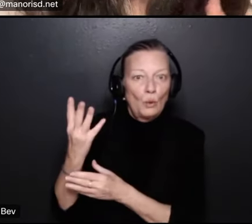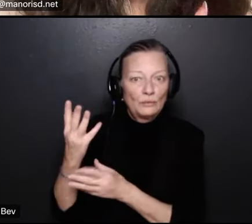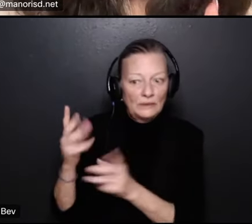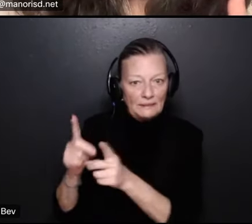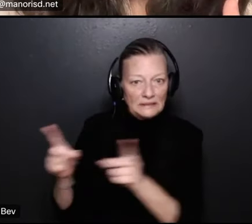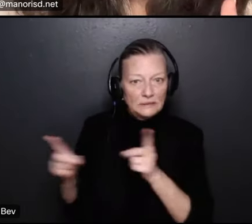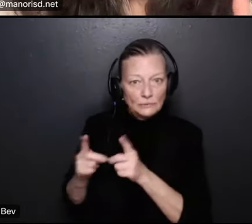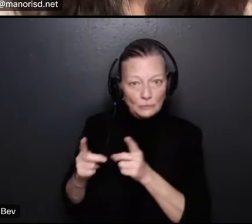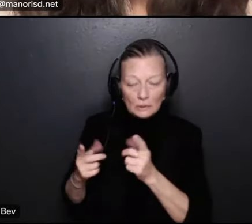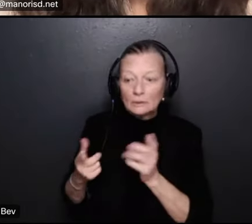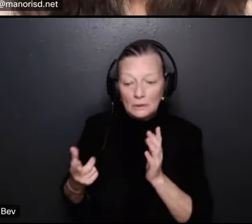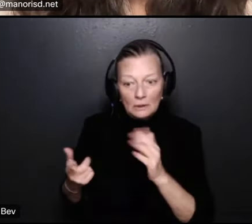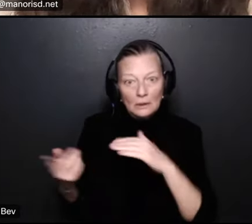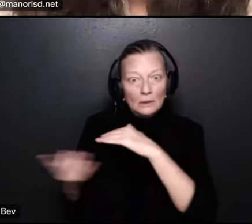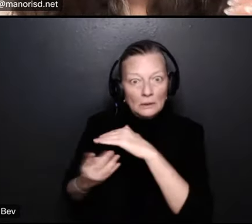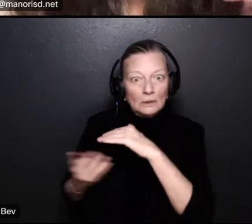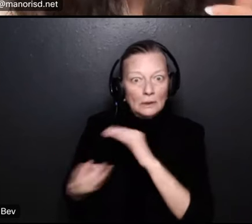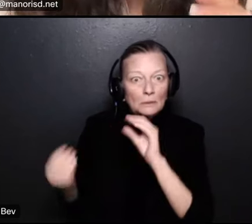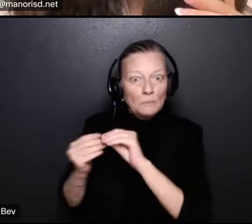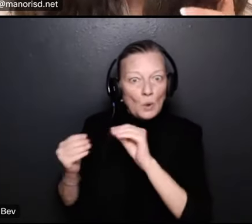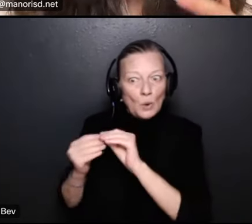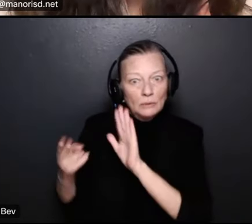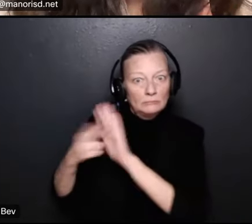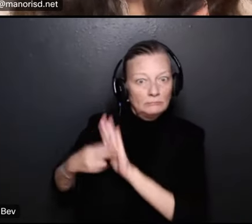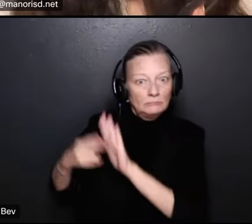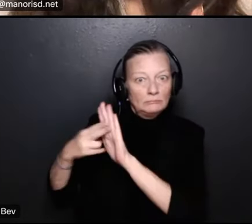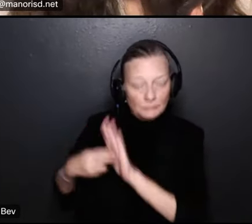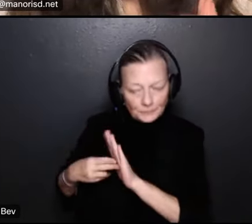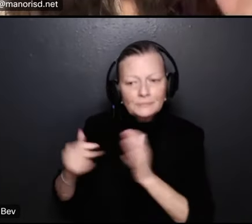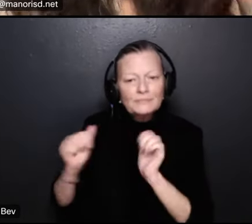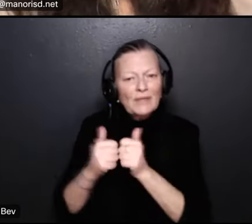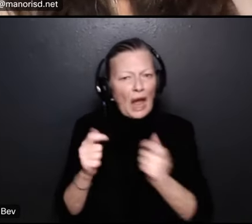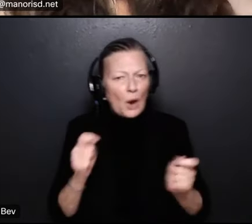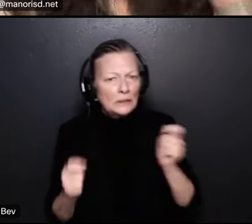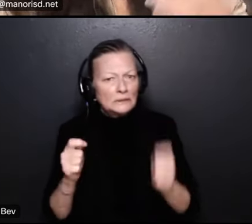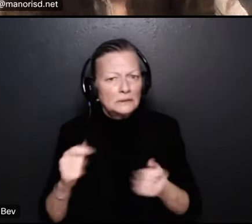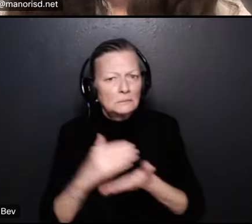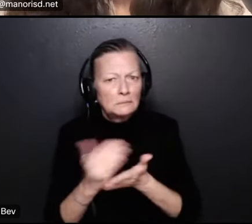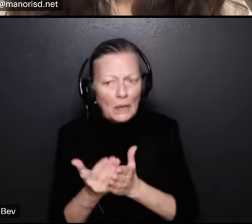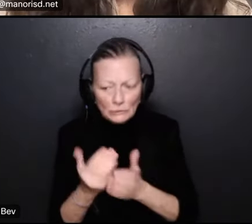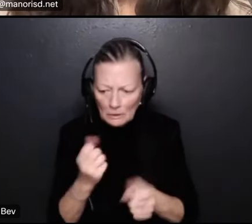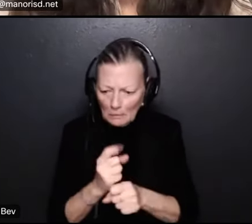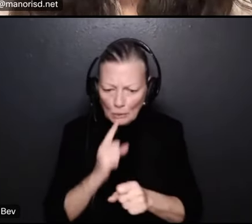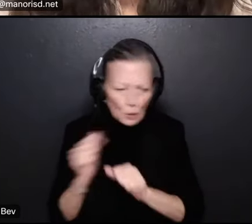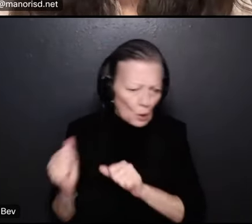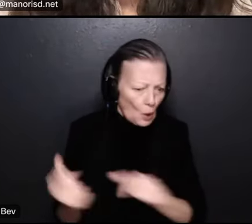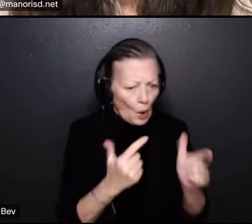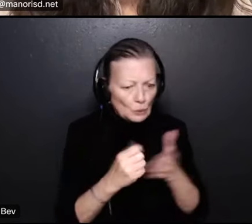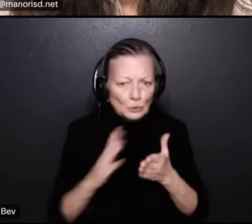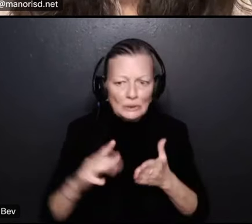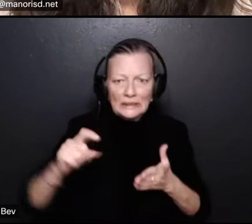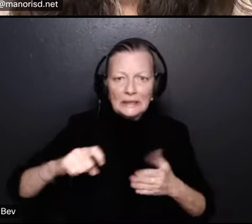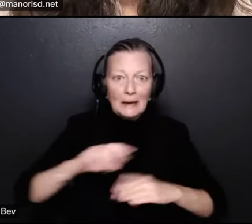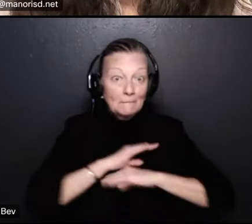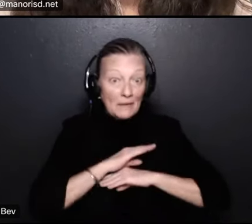are we adjusting our budget to ensure that all students needs are met yes so you may recall our number two